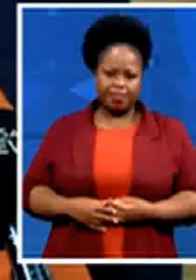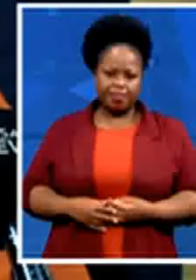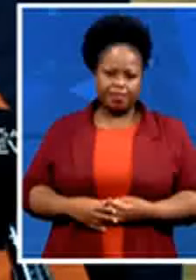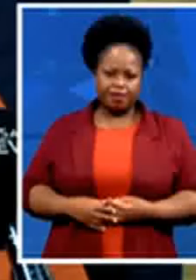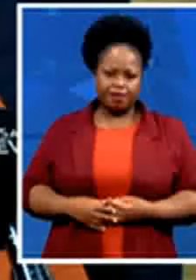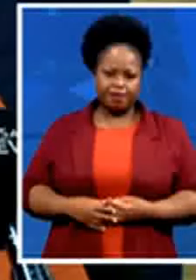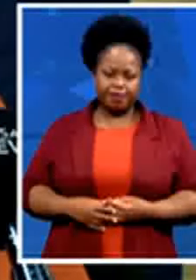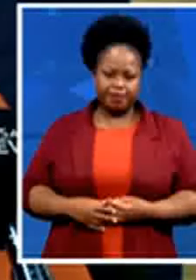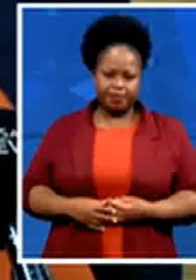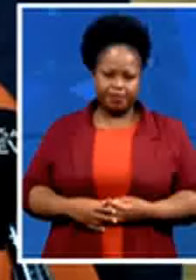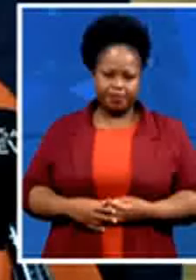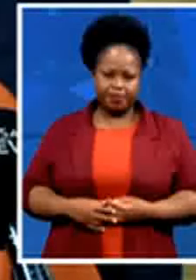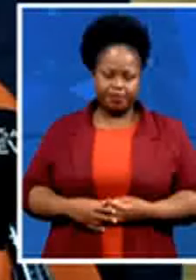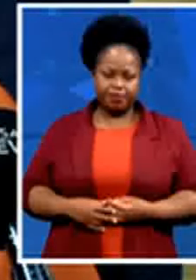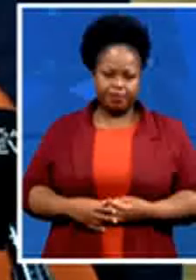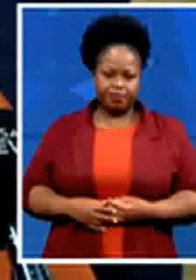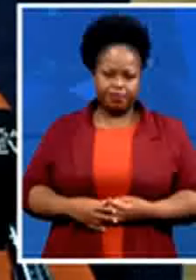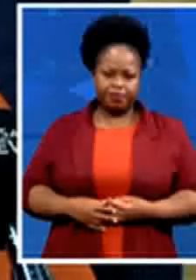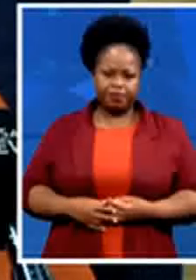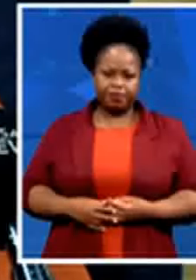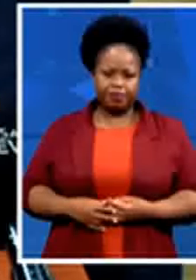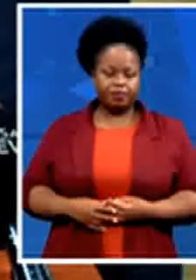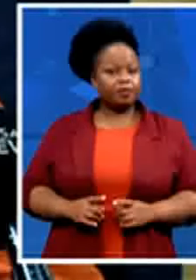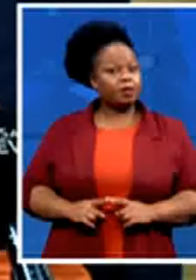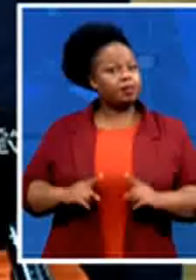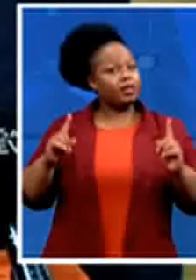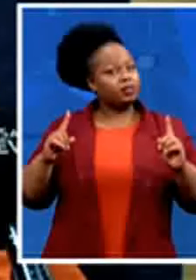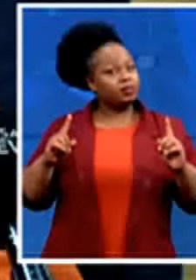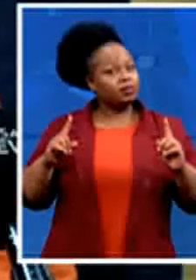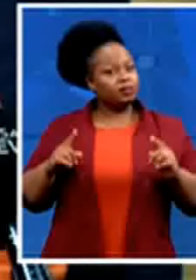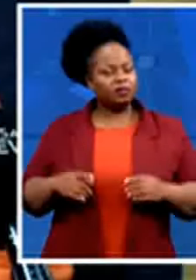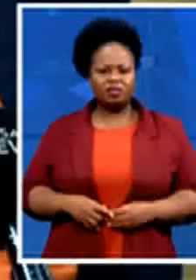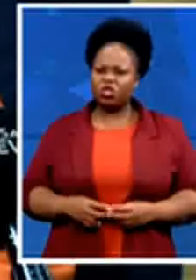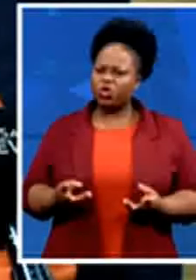but we are not new to public service